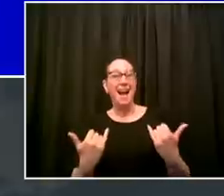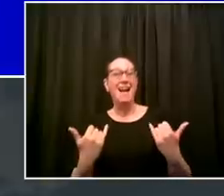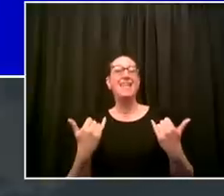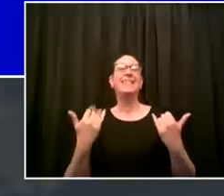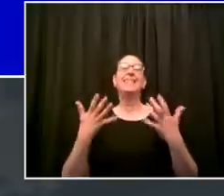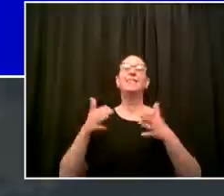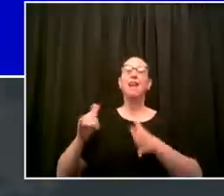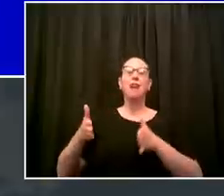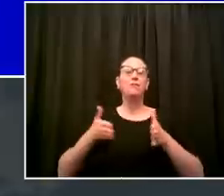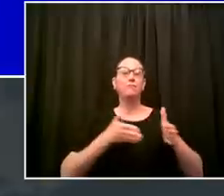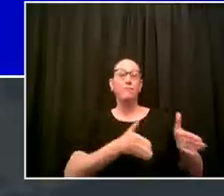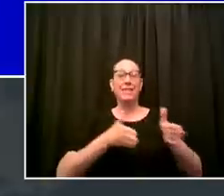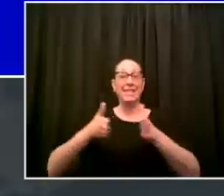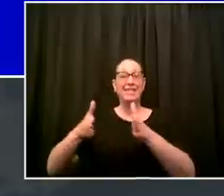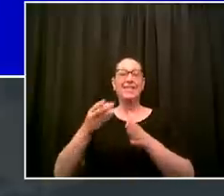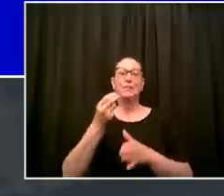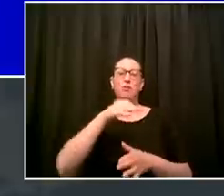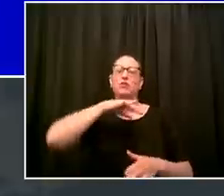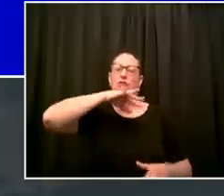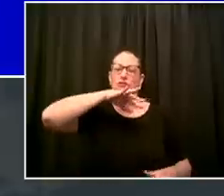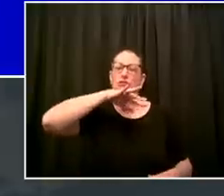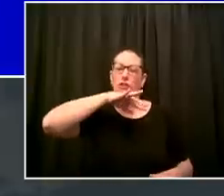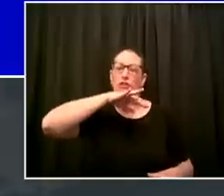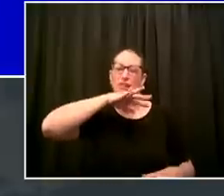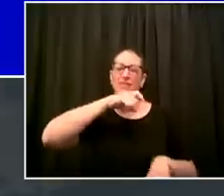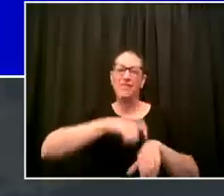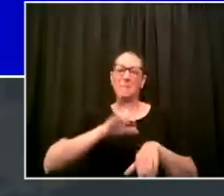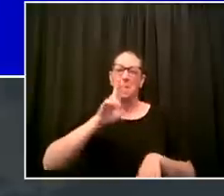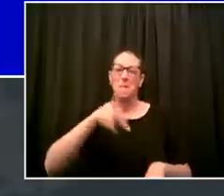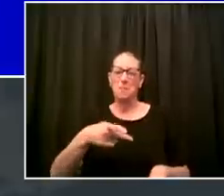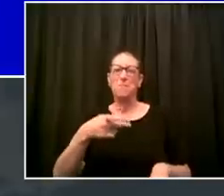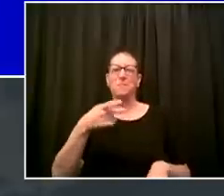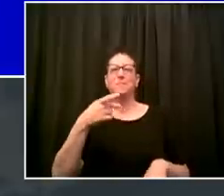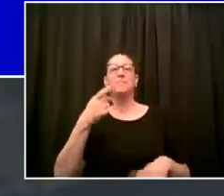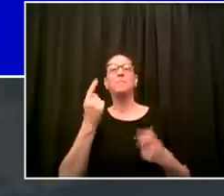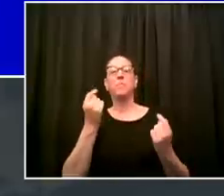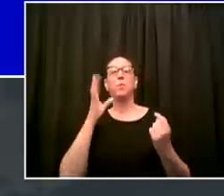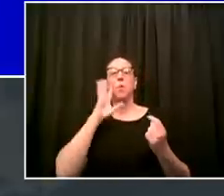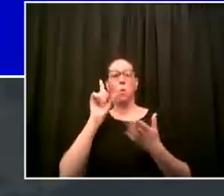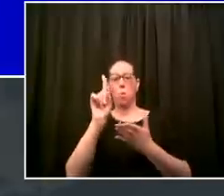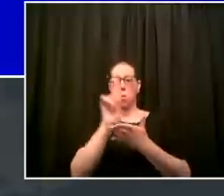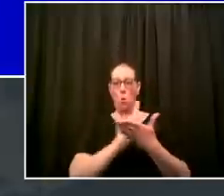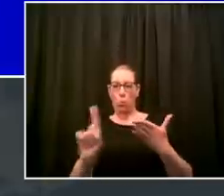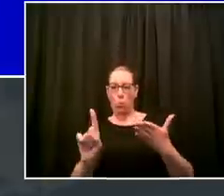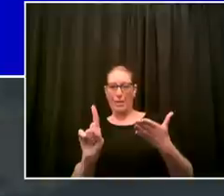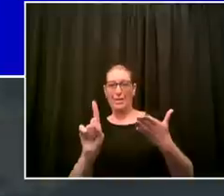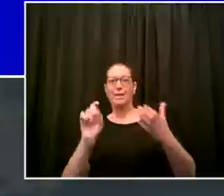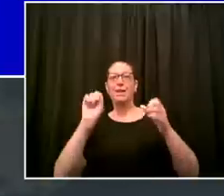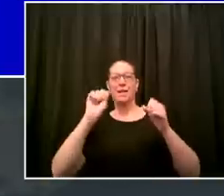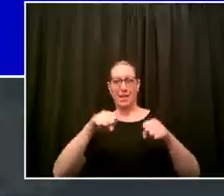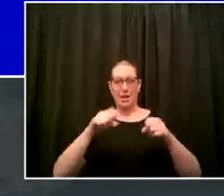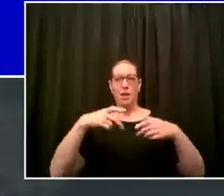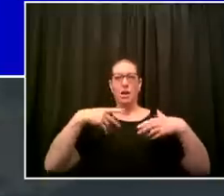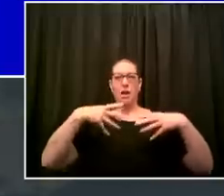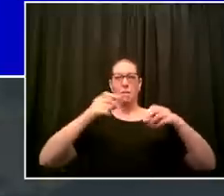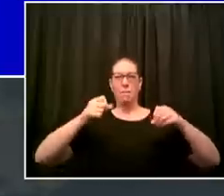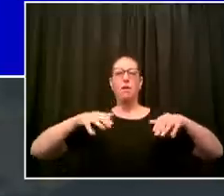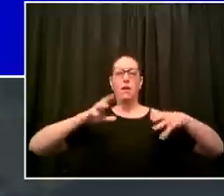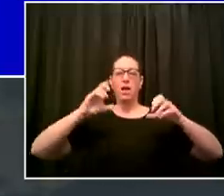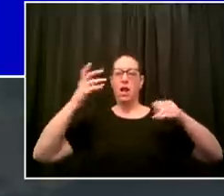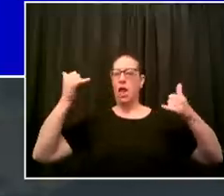sweep we want to do for one week a cleanup of all neighborhoods in the city that done right allows us to then